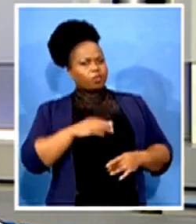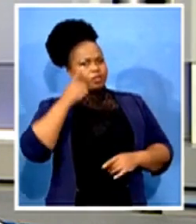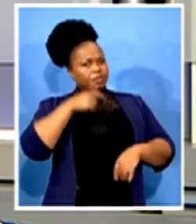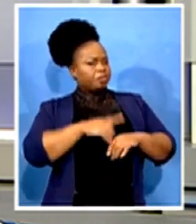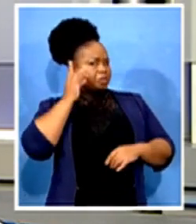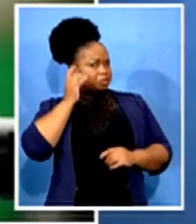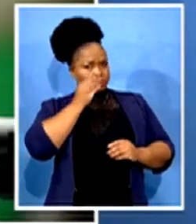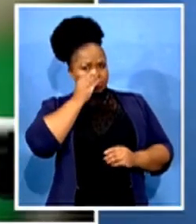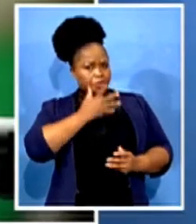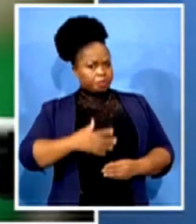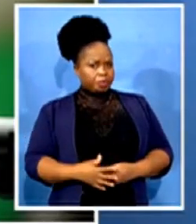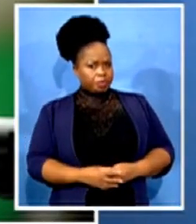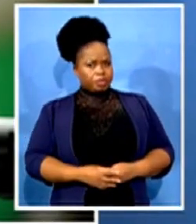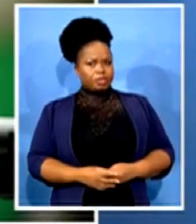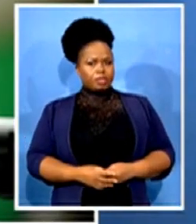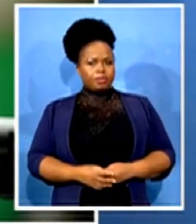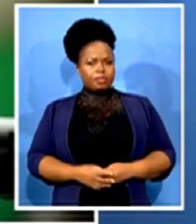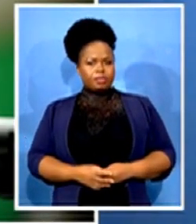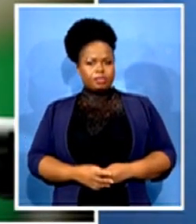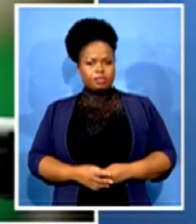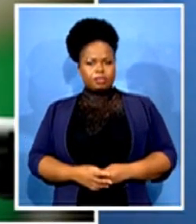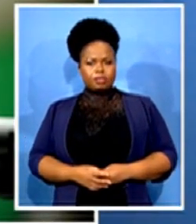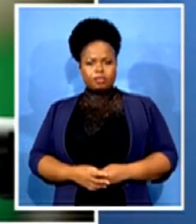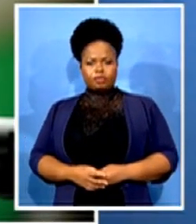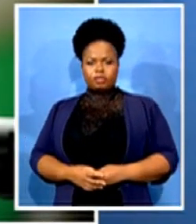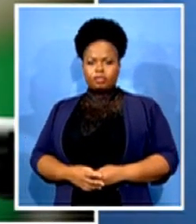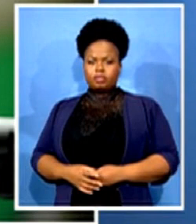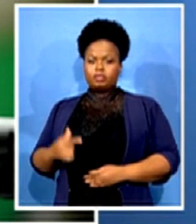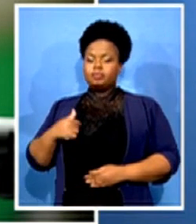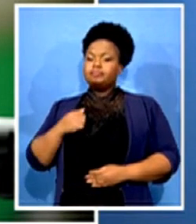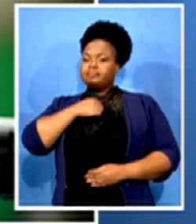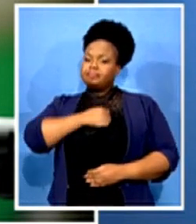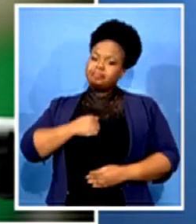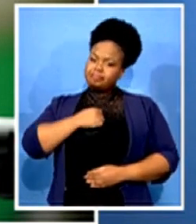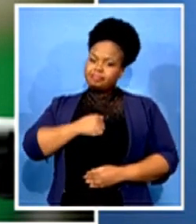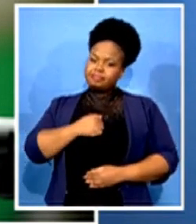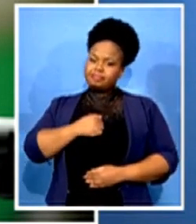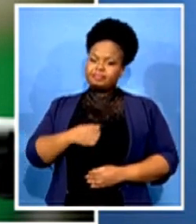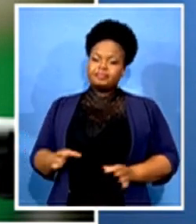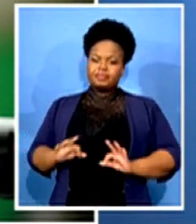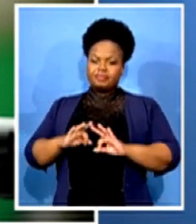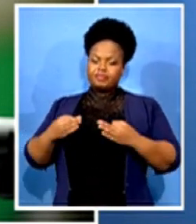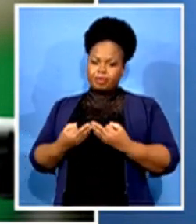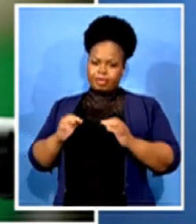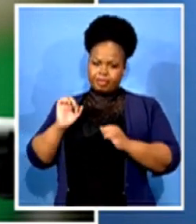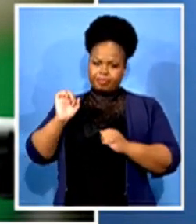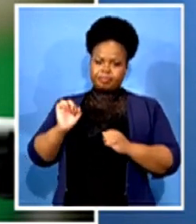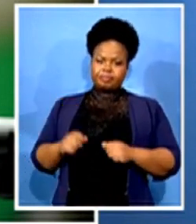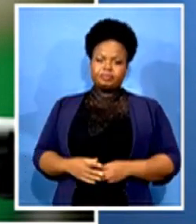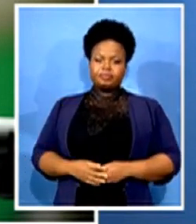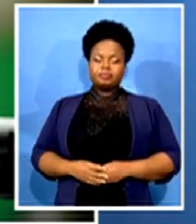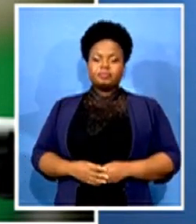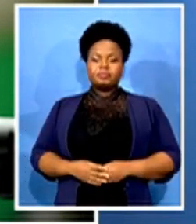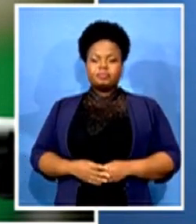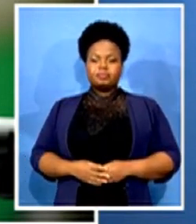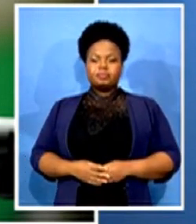My condolences to his family and relatives. I have known